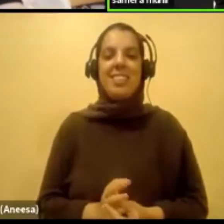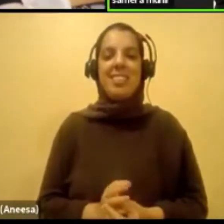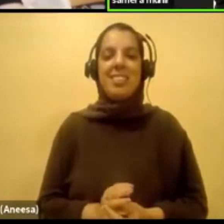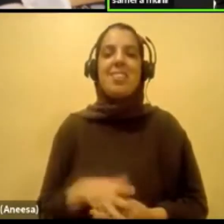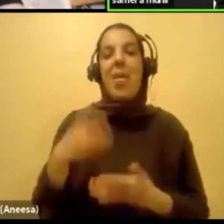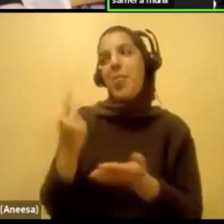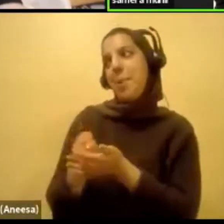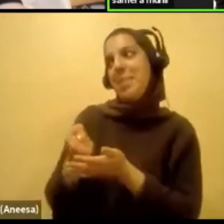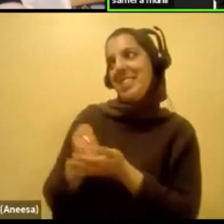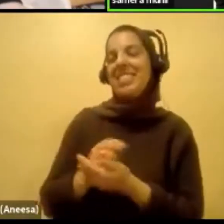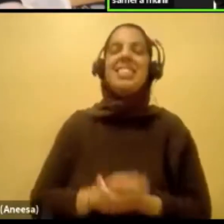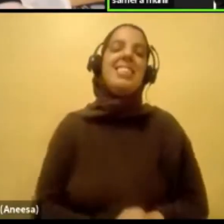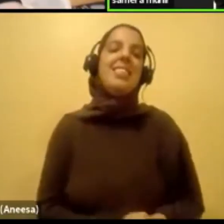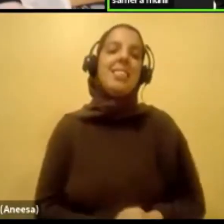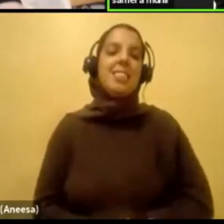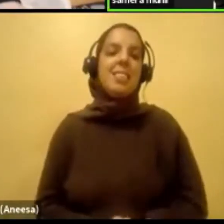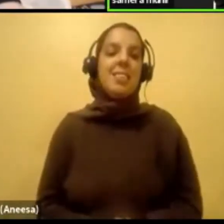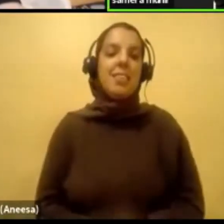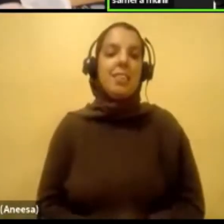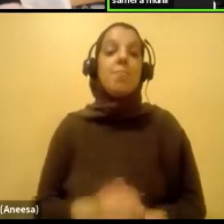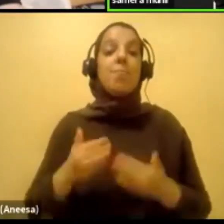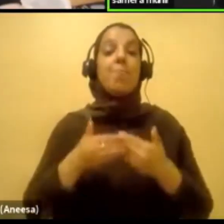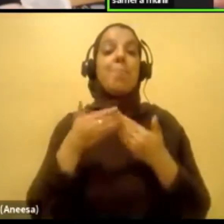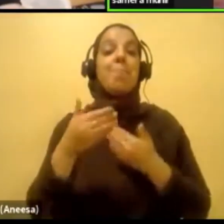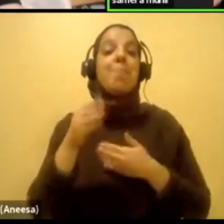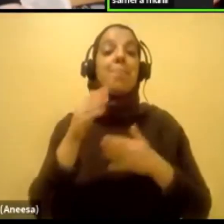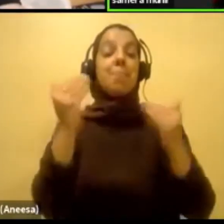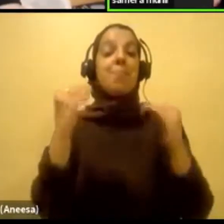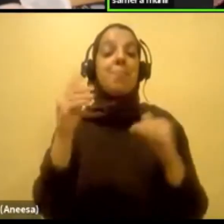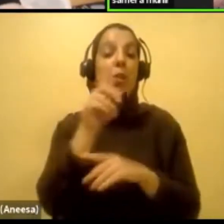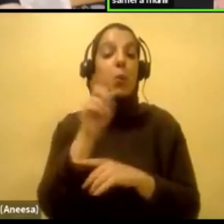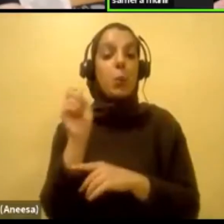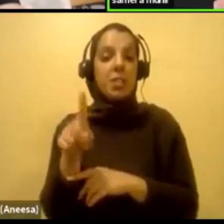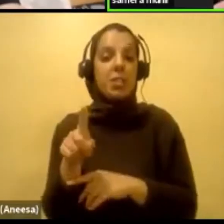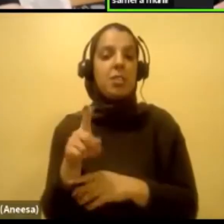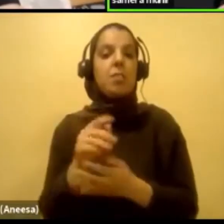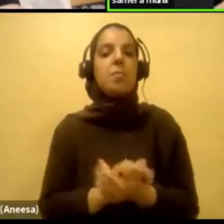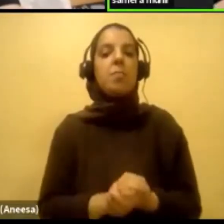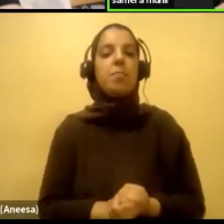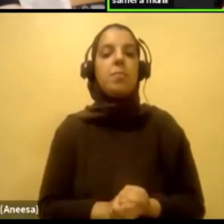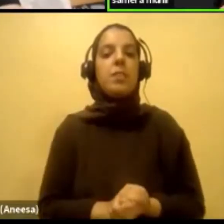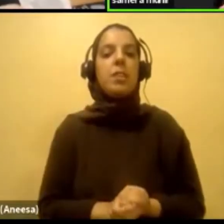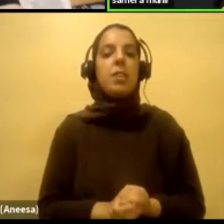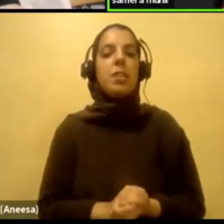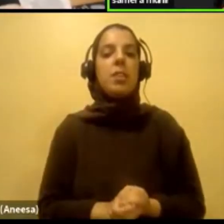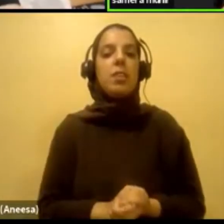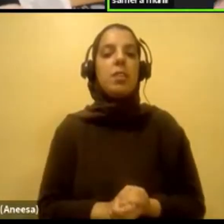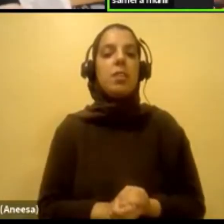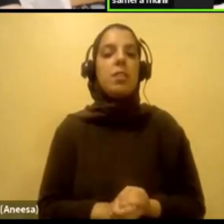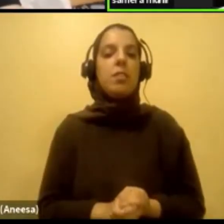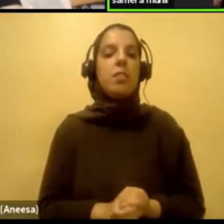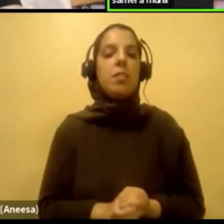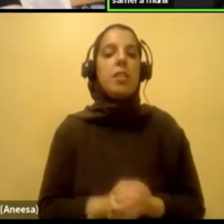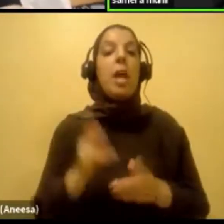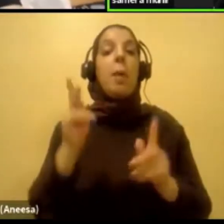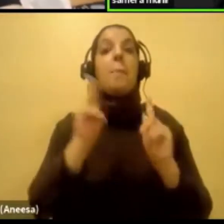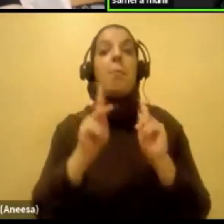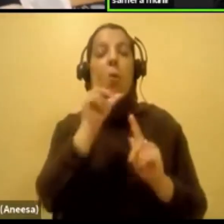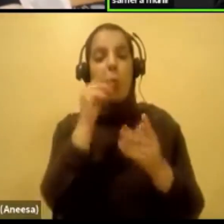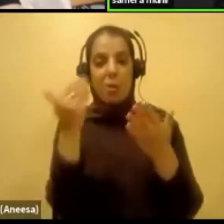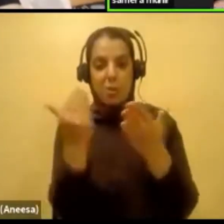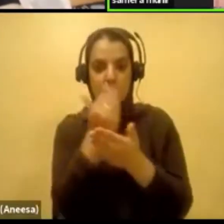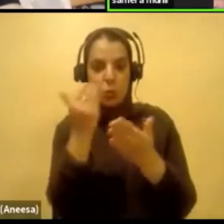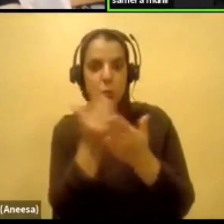All right. So the next question is, what are some of the major takeaways for people who may be new to this discussion on